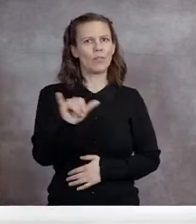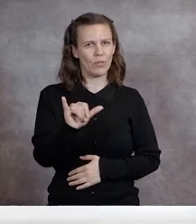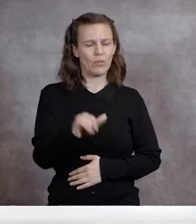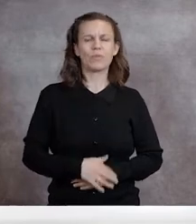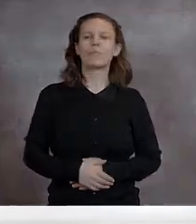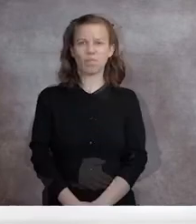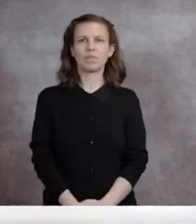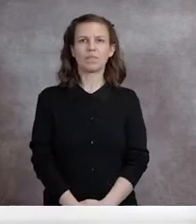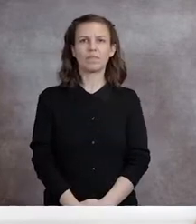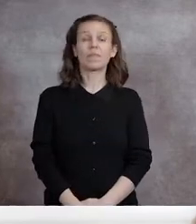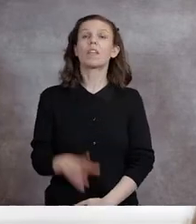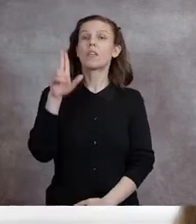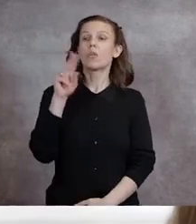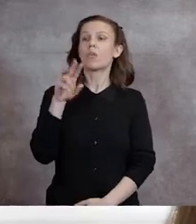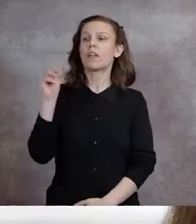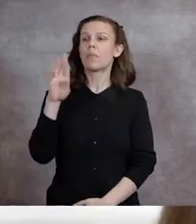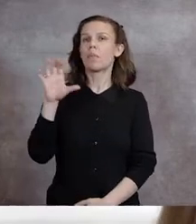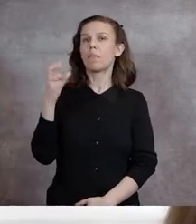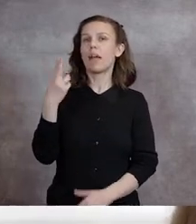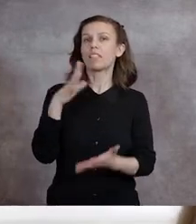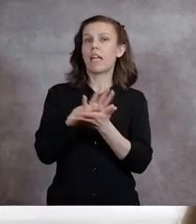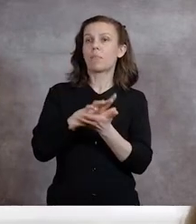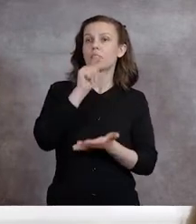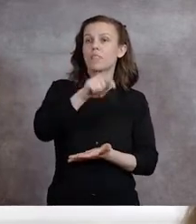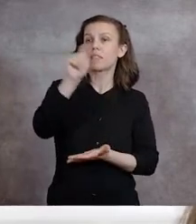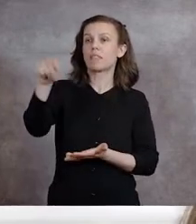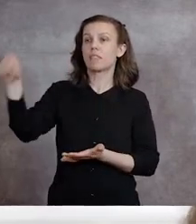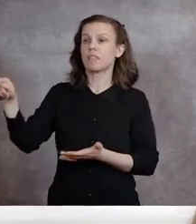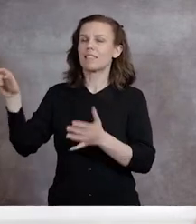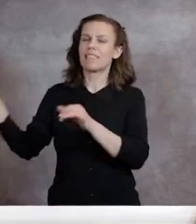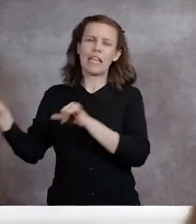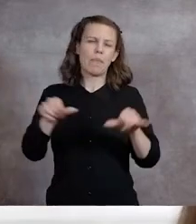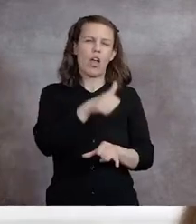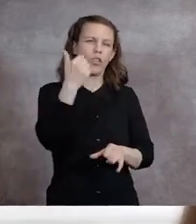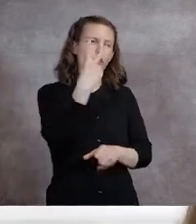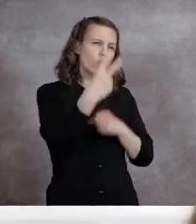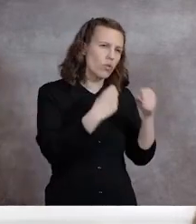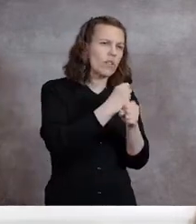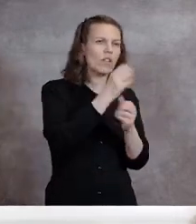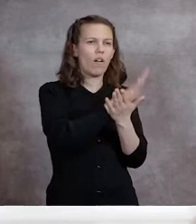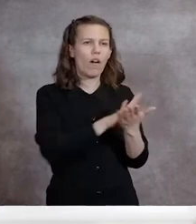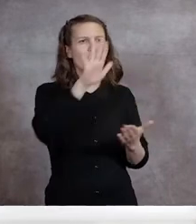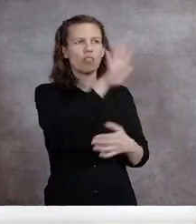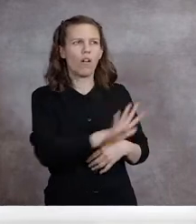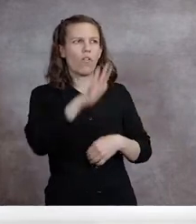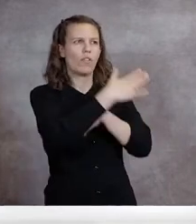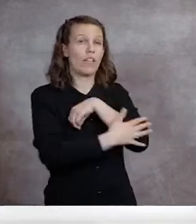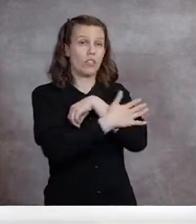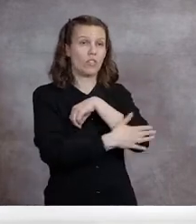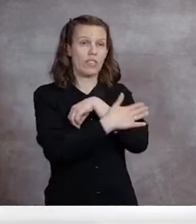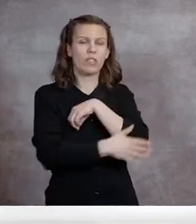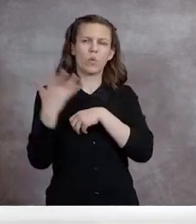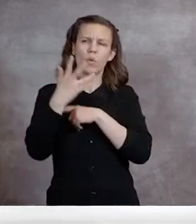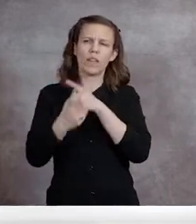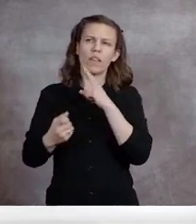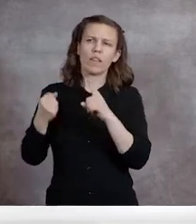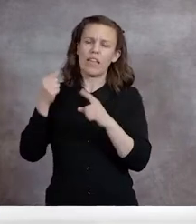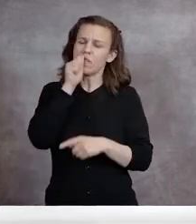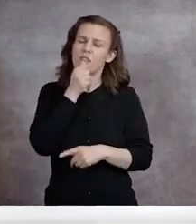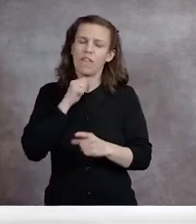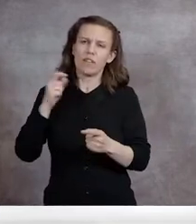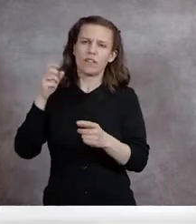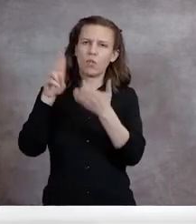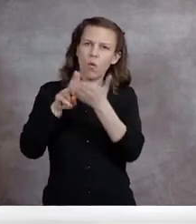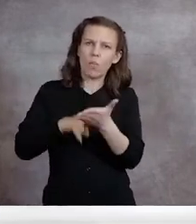2021. UNM branch campuses, like so many two-year colleges in the nation, were hit hardest in